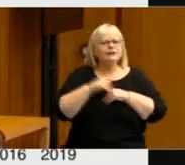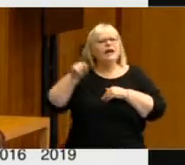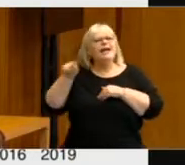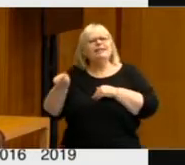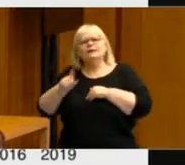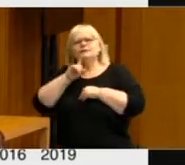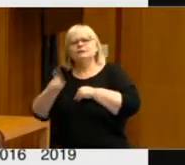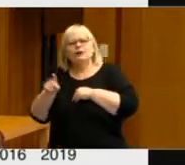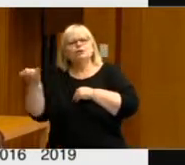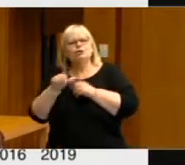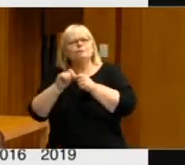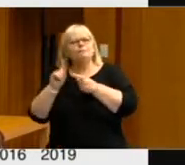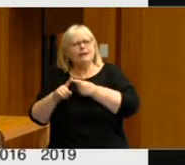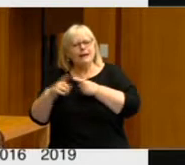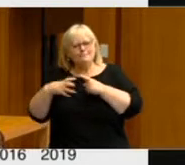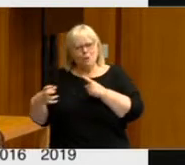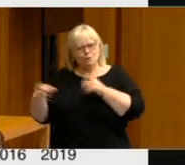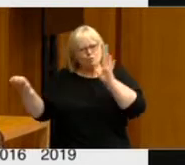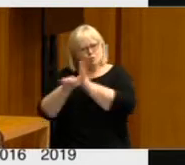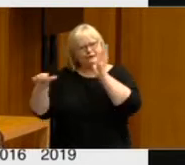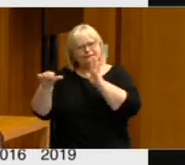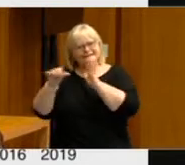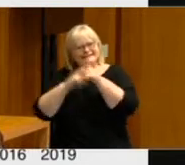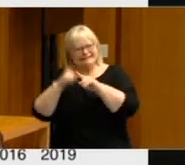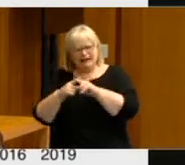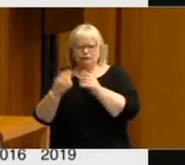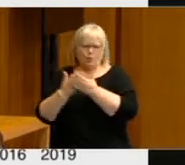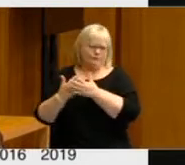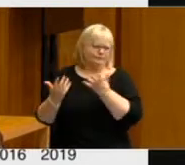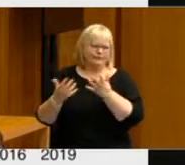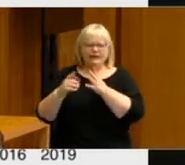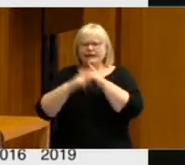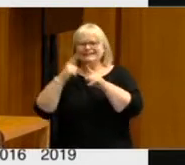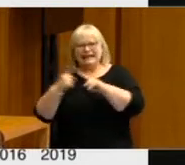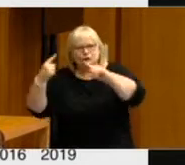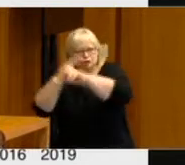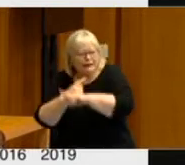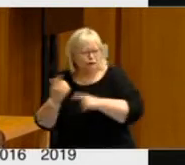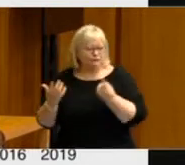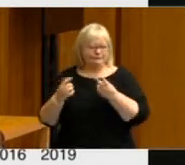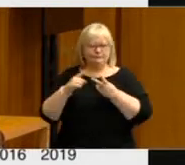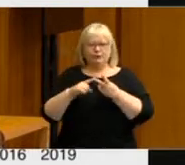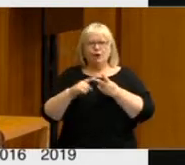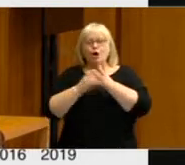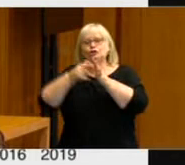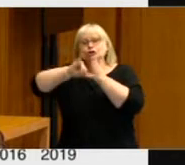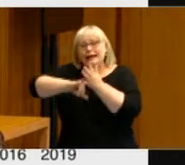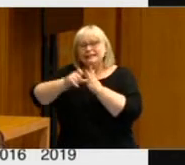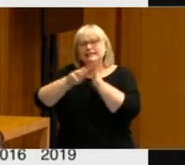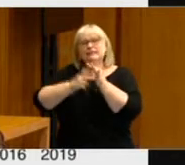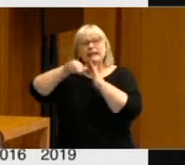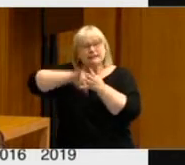argued that there should be more stringent taxation of things like tax changes on share dividends,